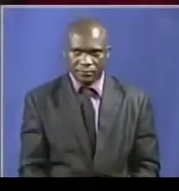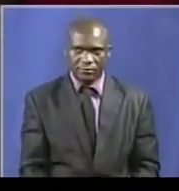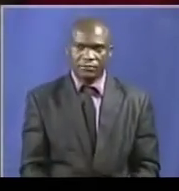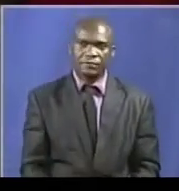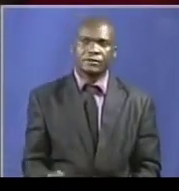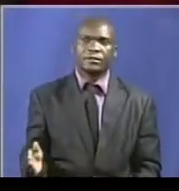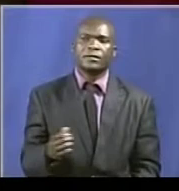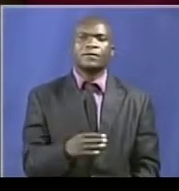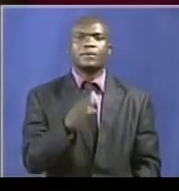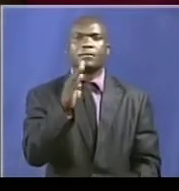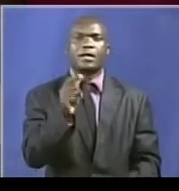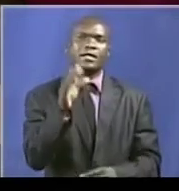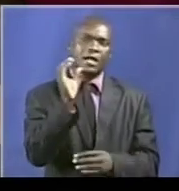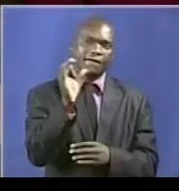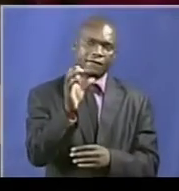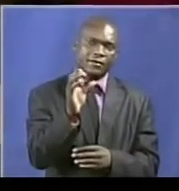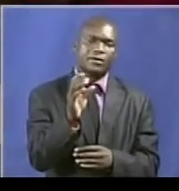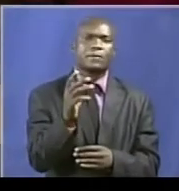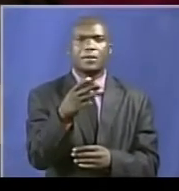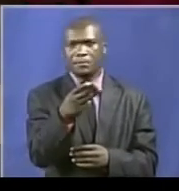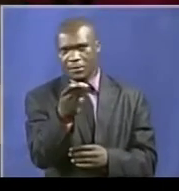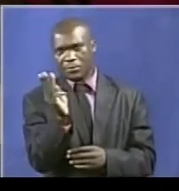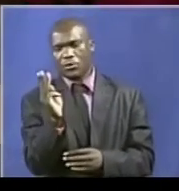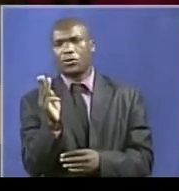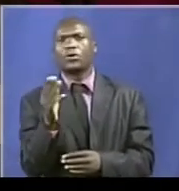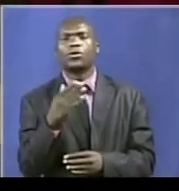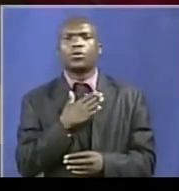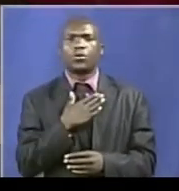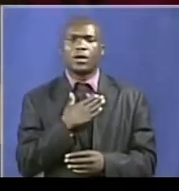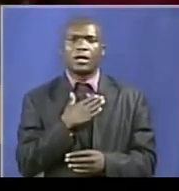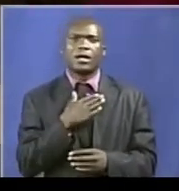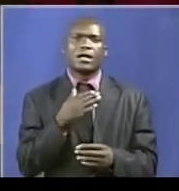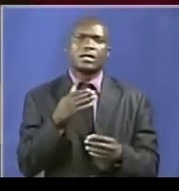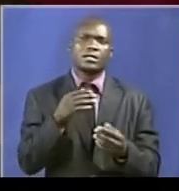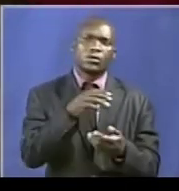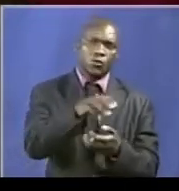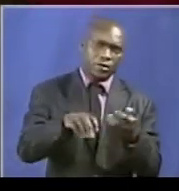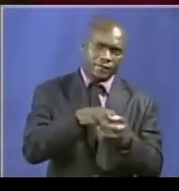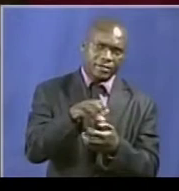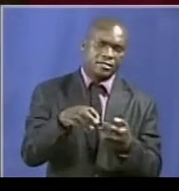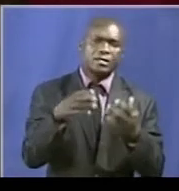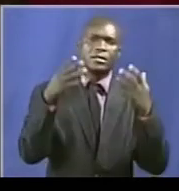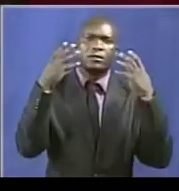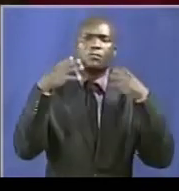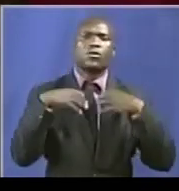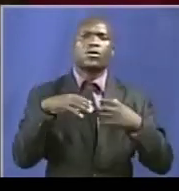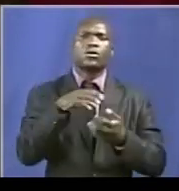Beware of people who really want to do harm to us, physical harm also.